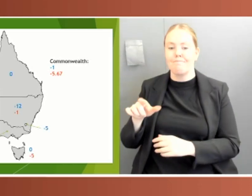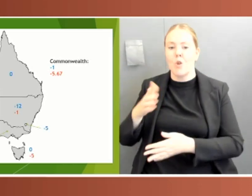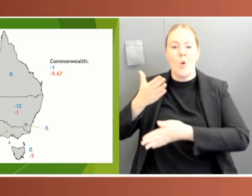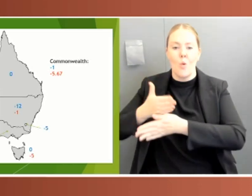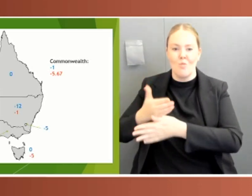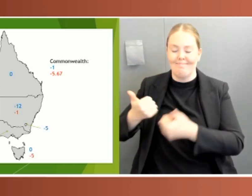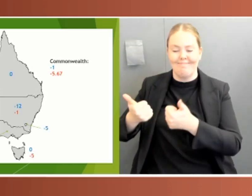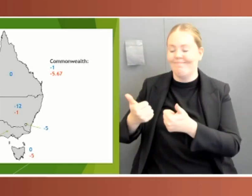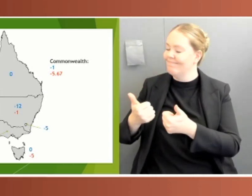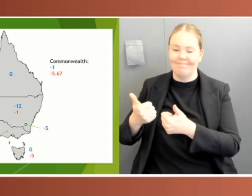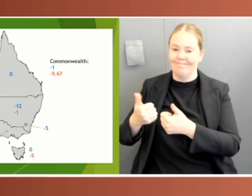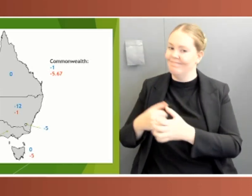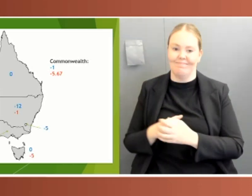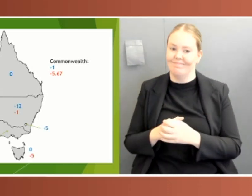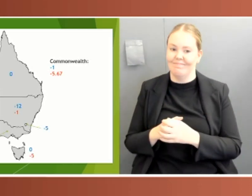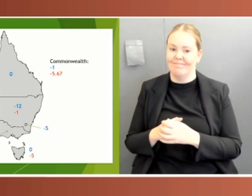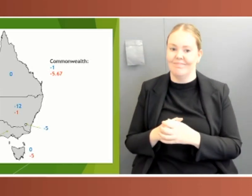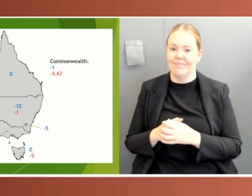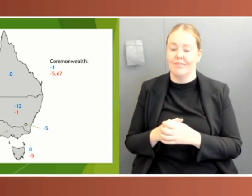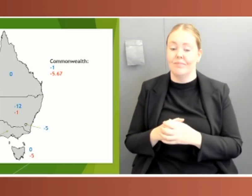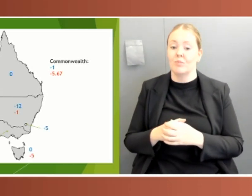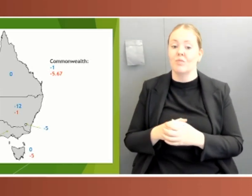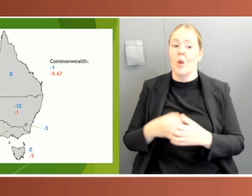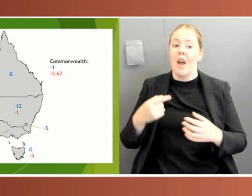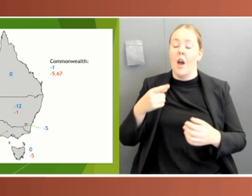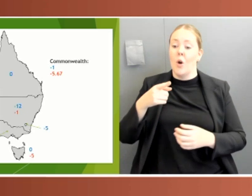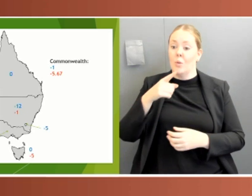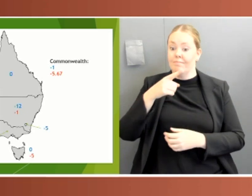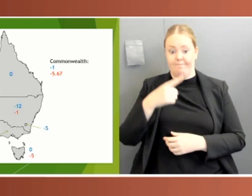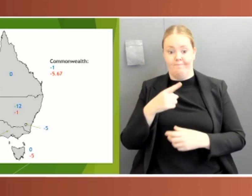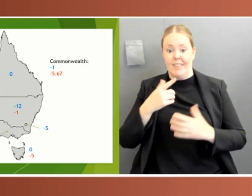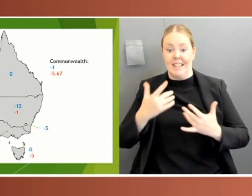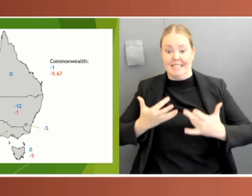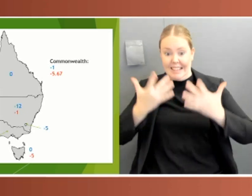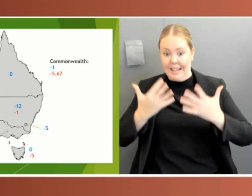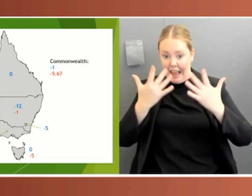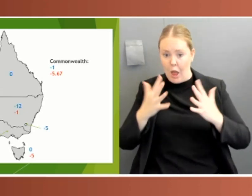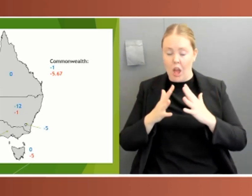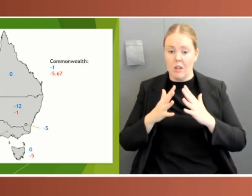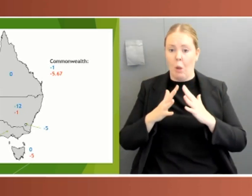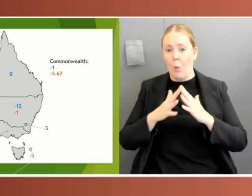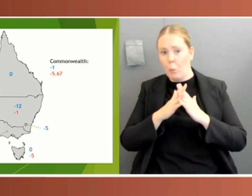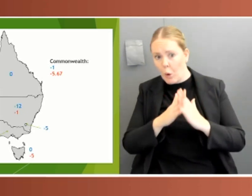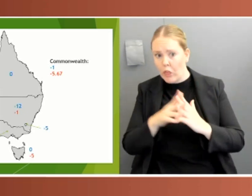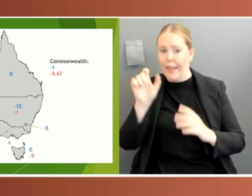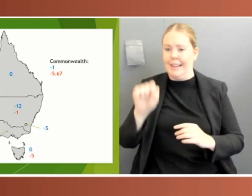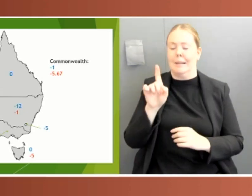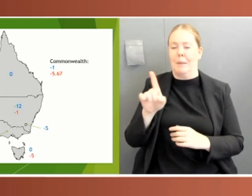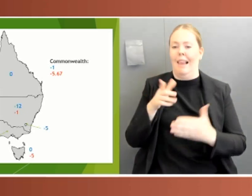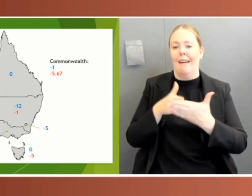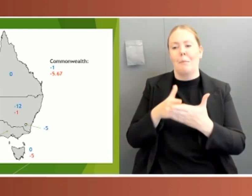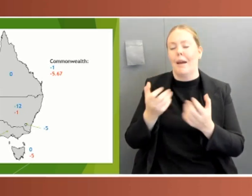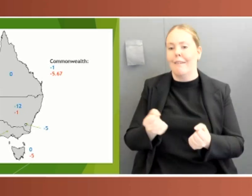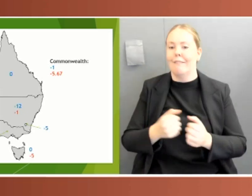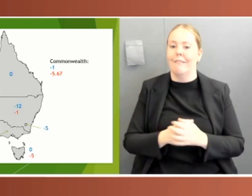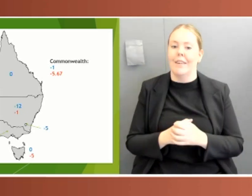So this data is useful, but it is also limited, right? It doesn't tell us how Parliament responded in the immediate stages of the pandemic. What actions did they take at the height